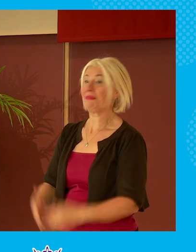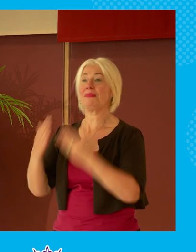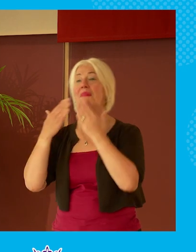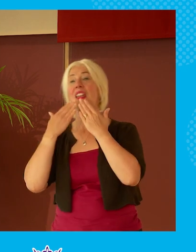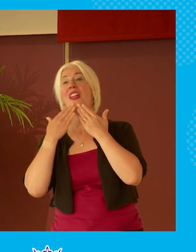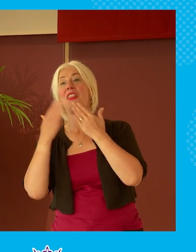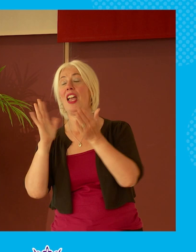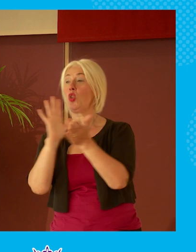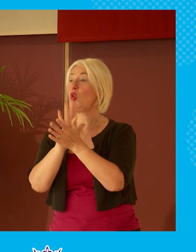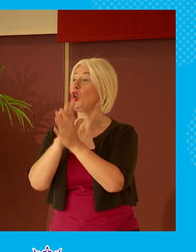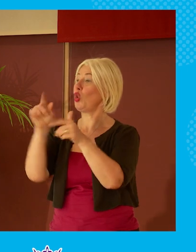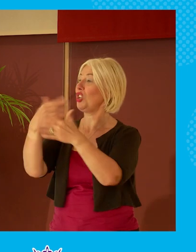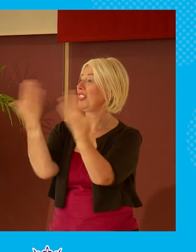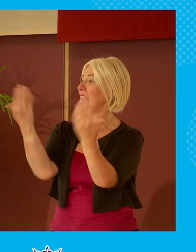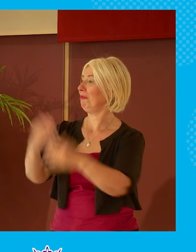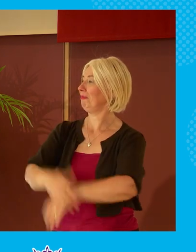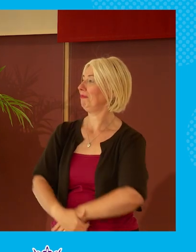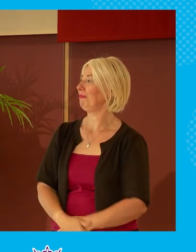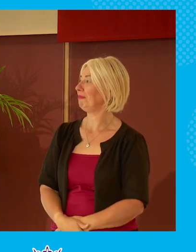very much and enjoy the rest of the festival